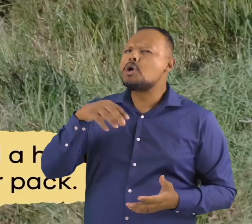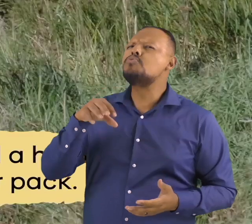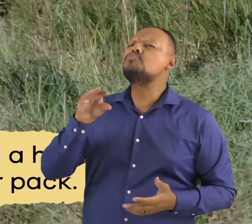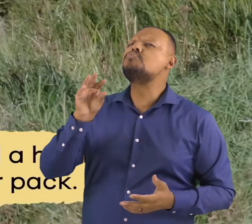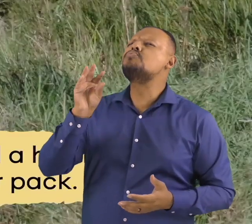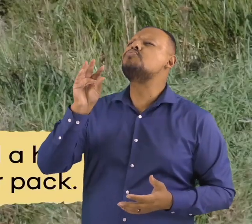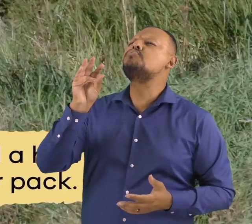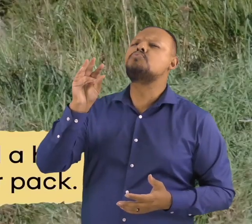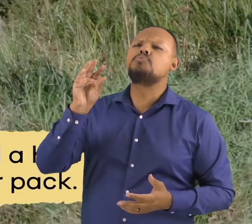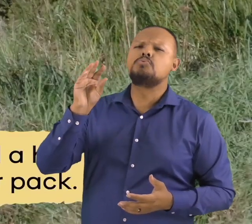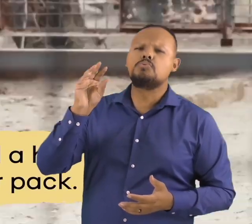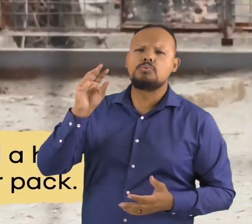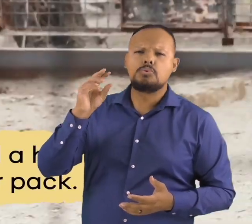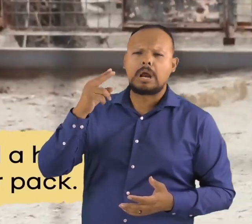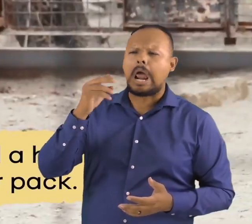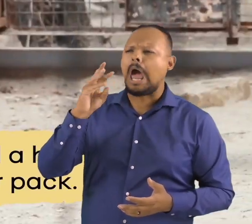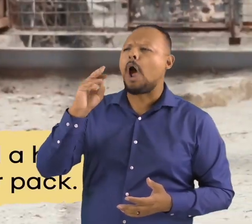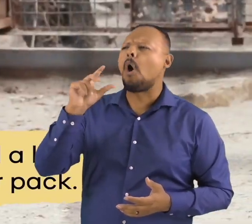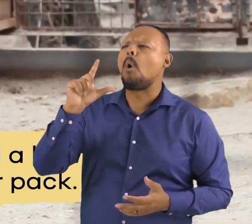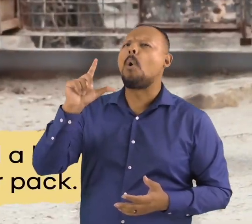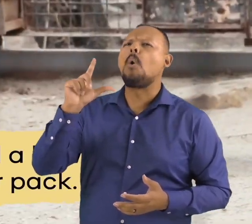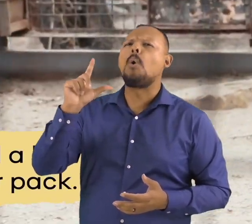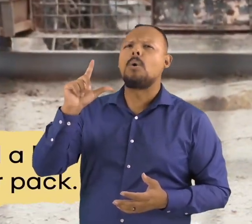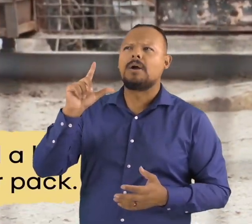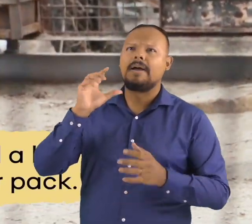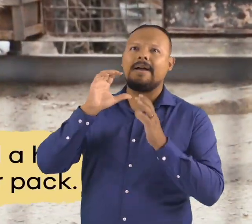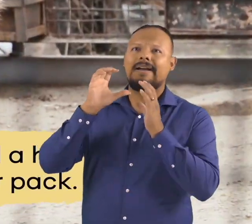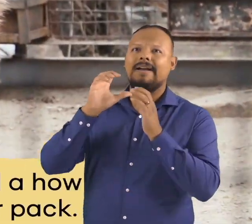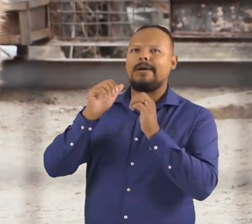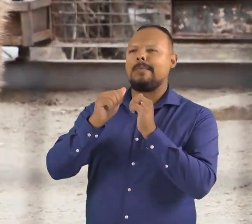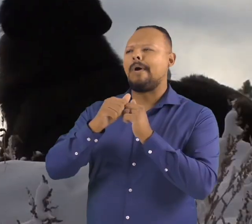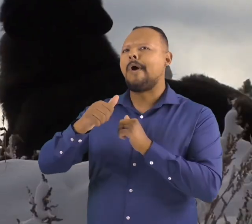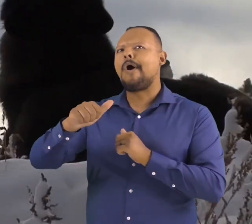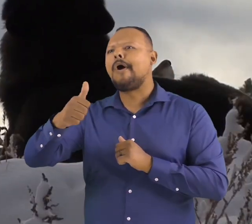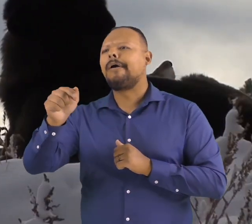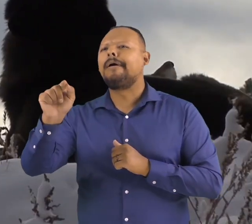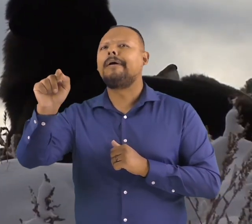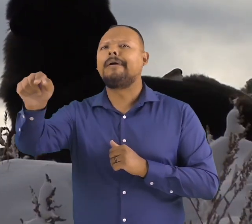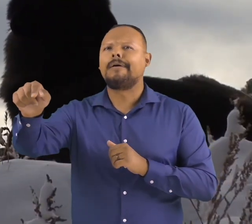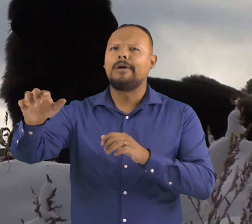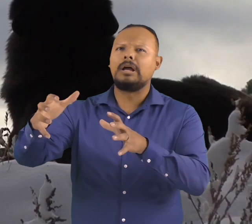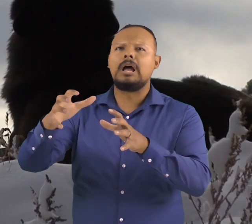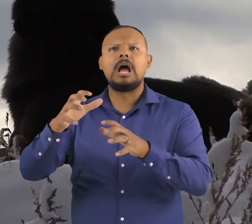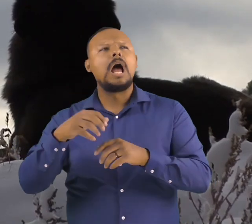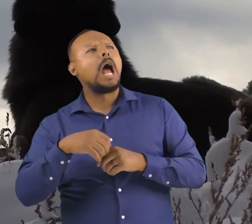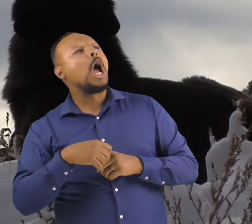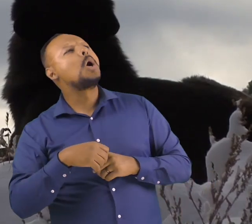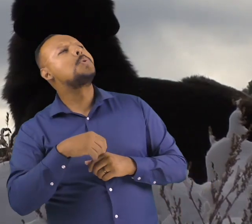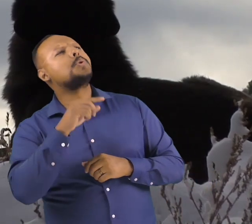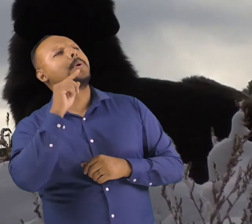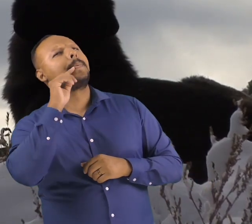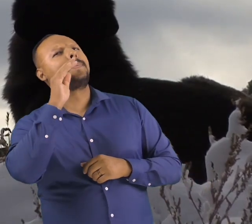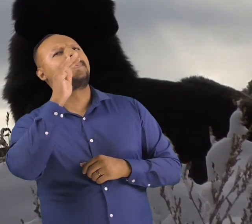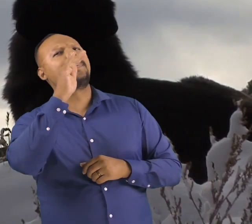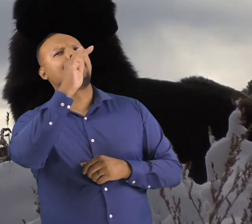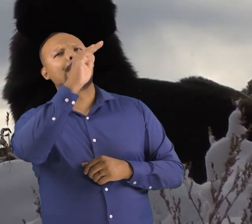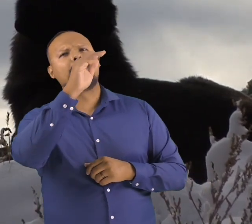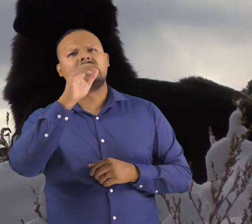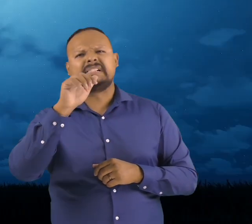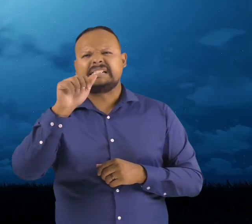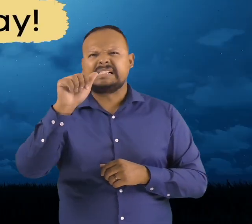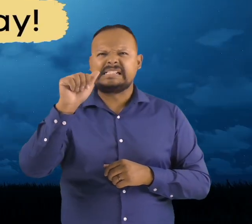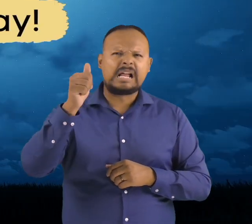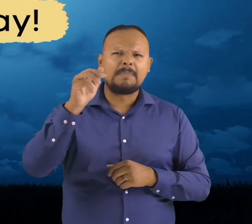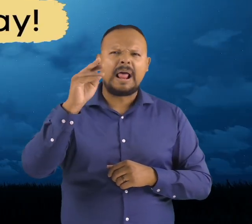Wolves make a noise called a howl to communicate with their pack. A howl is used to communicate over long distances,